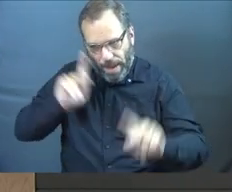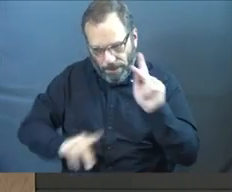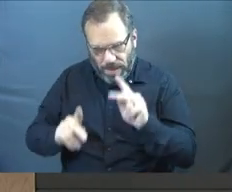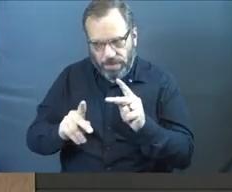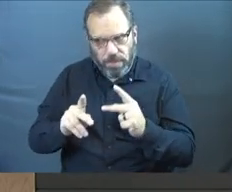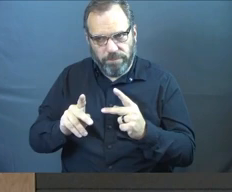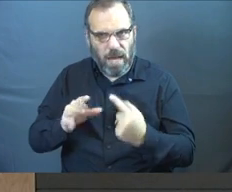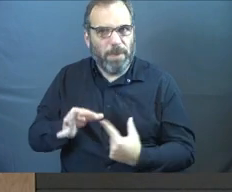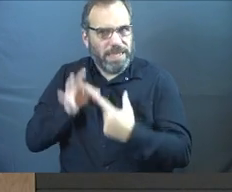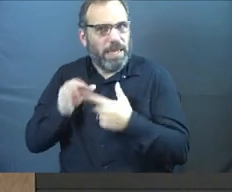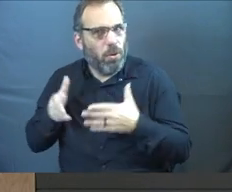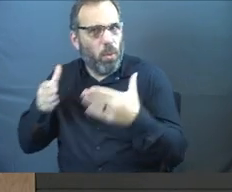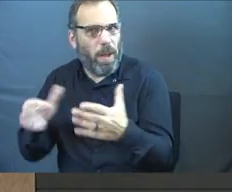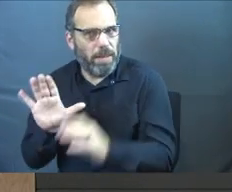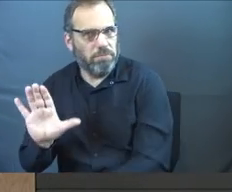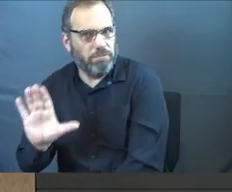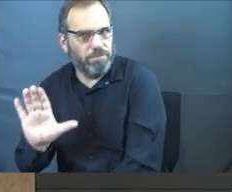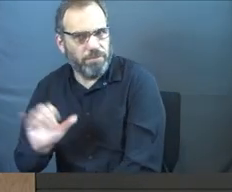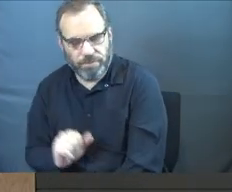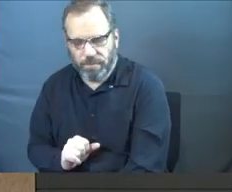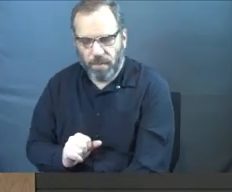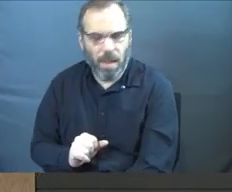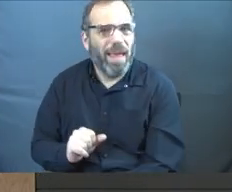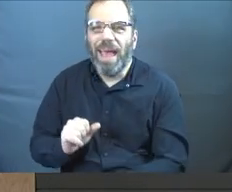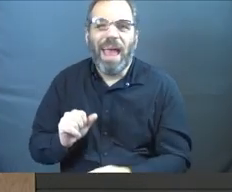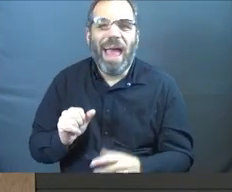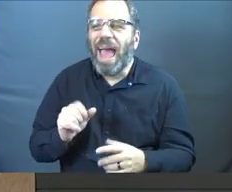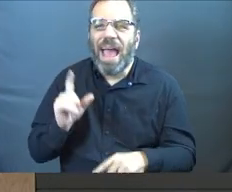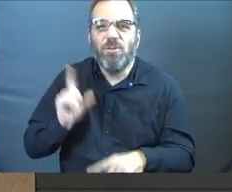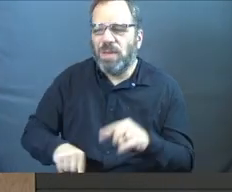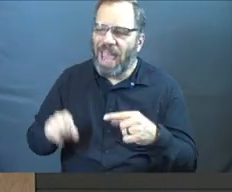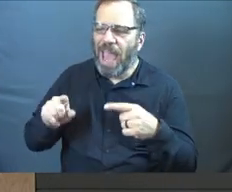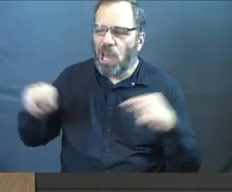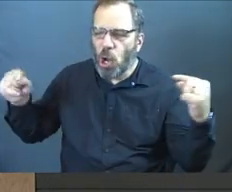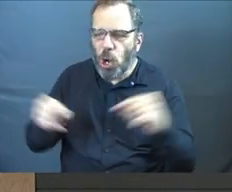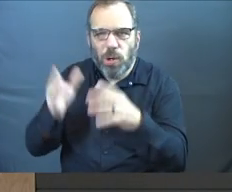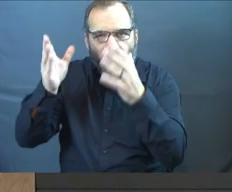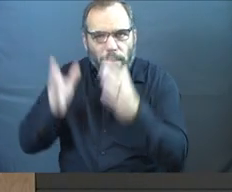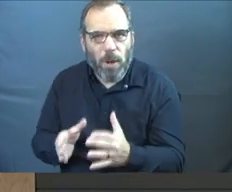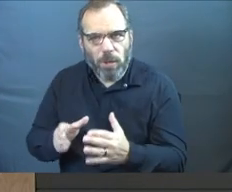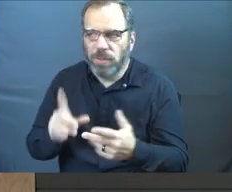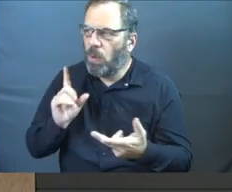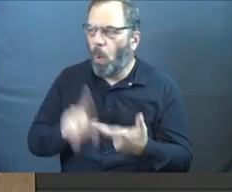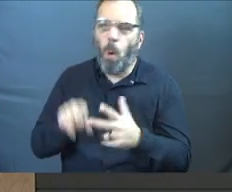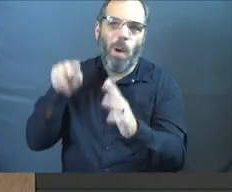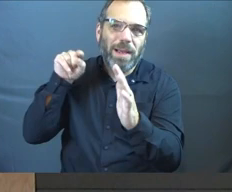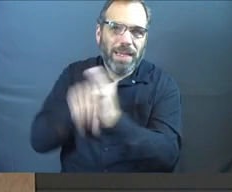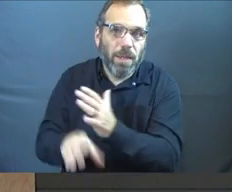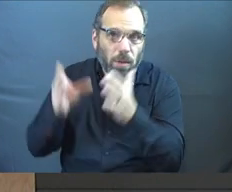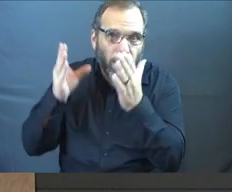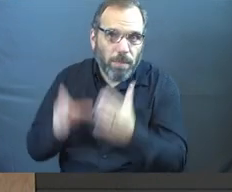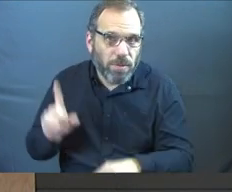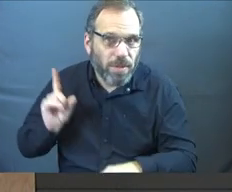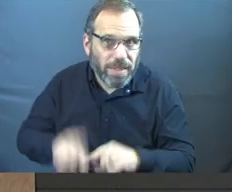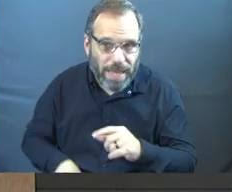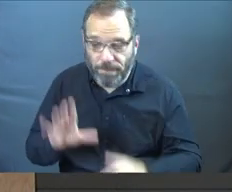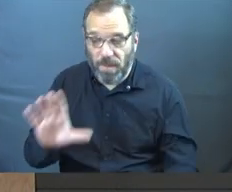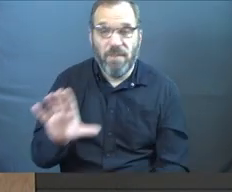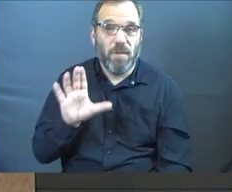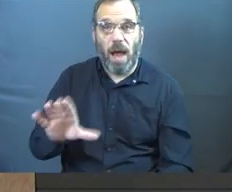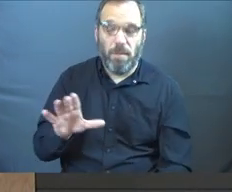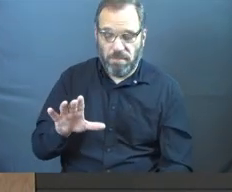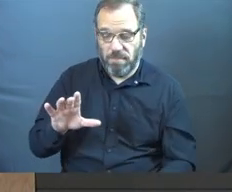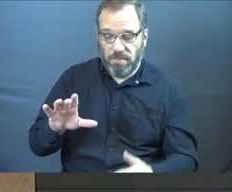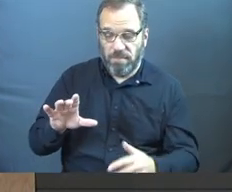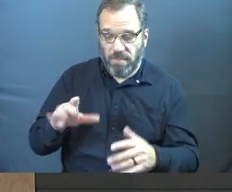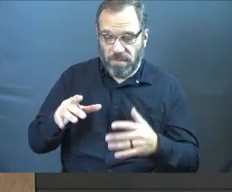beings a certain way. And you can't just harm a human being or kill a human being. He says, from his